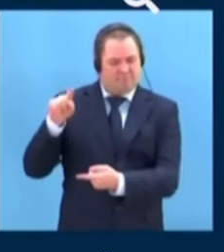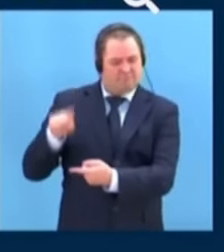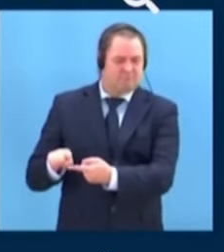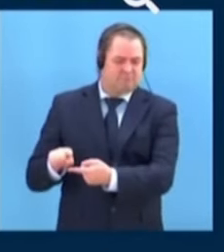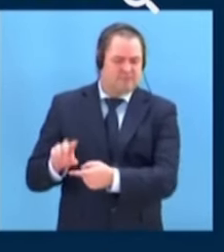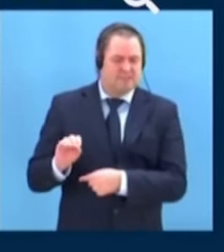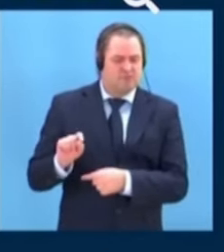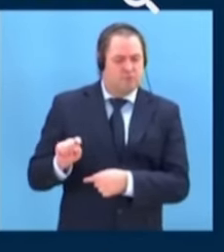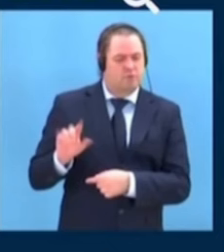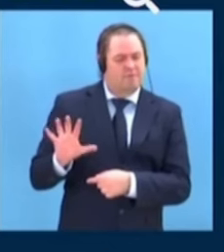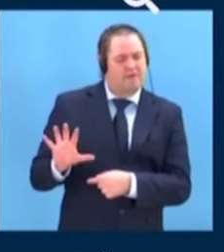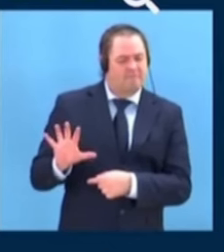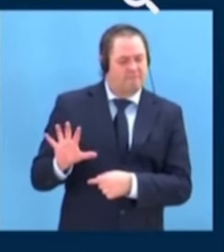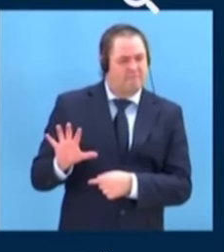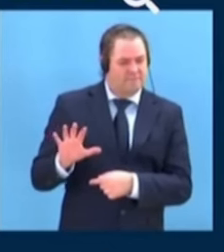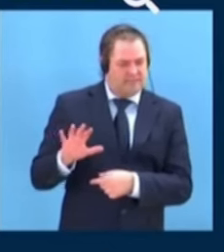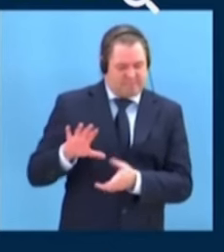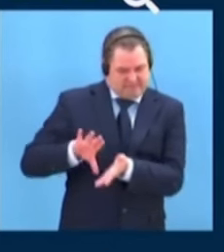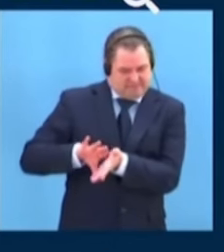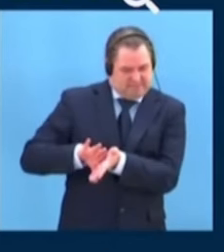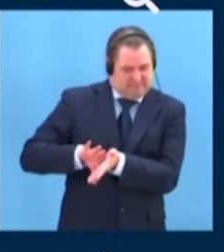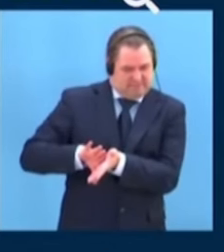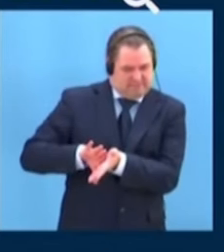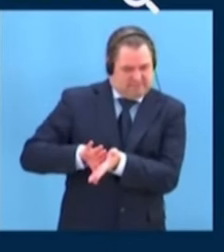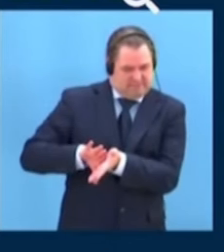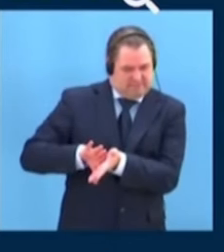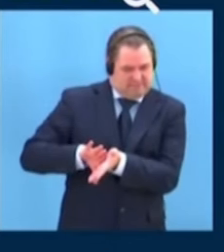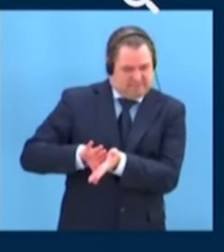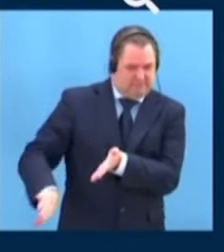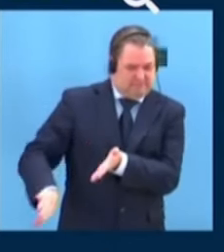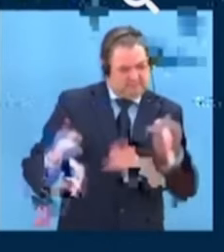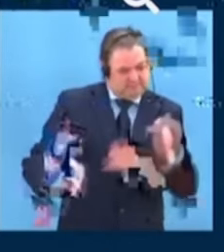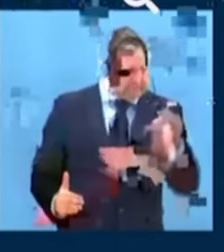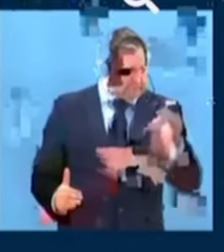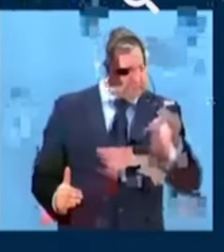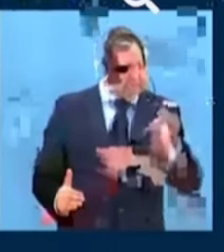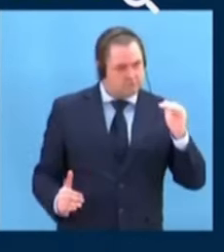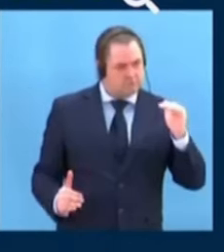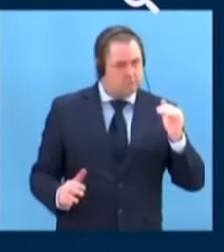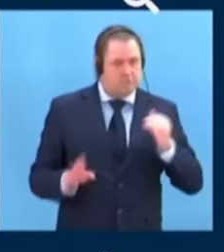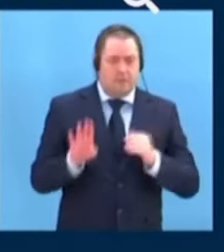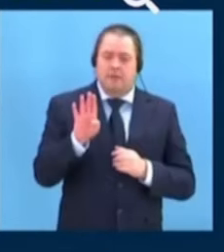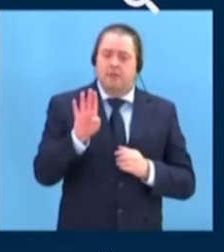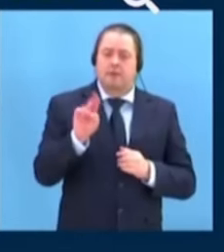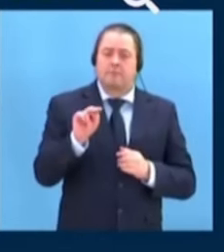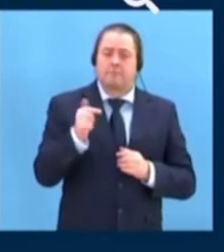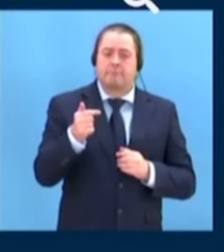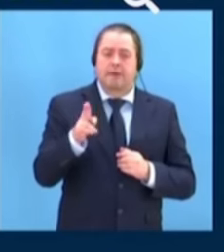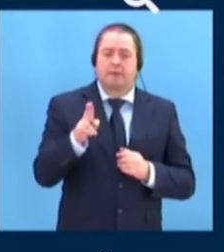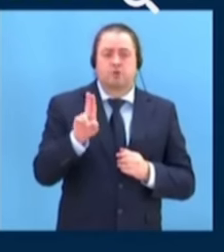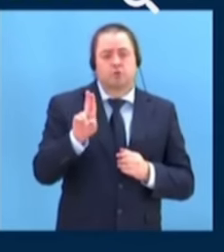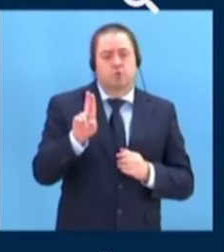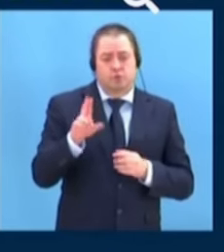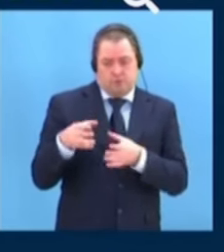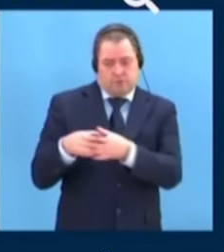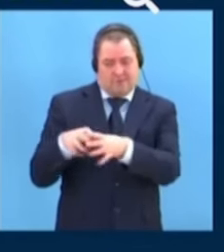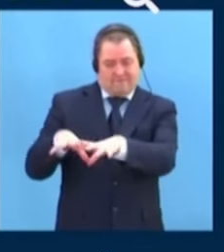to extreme discrimination. Tragically, an incident like a burning Bantu family occurred without accountability.